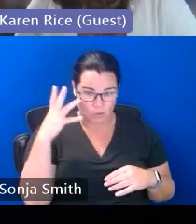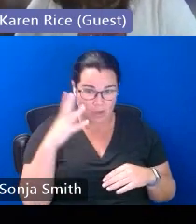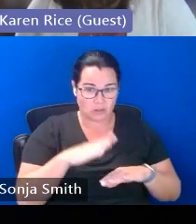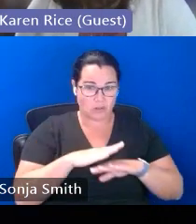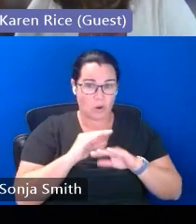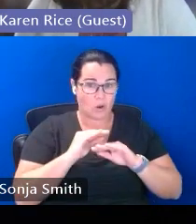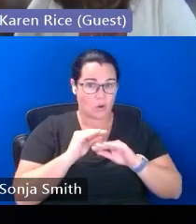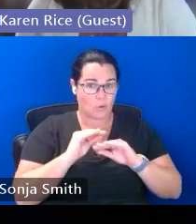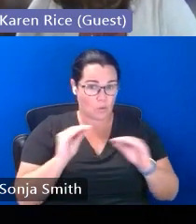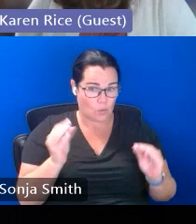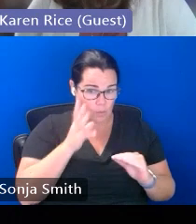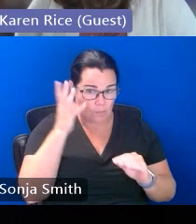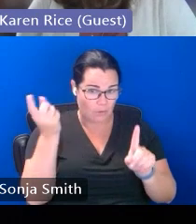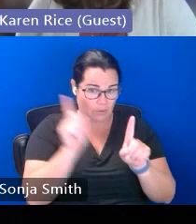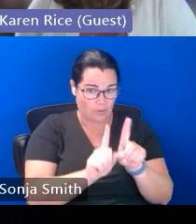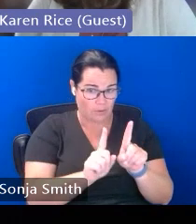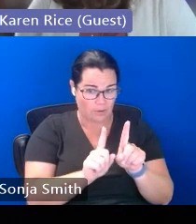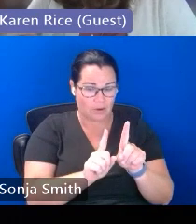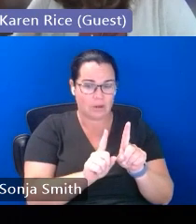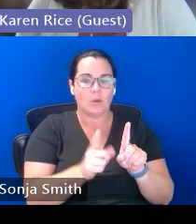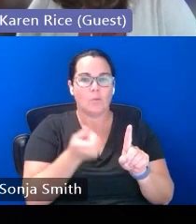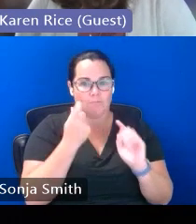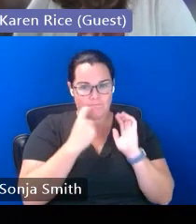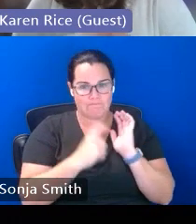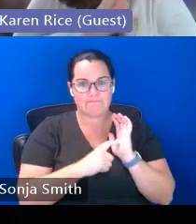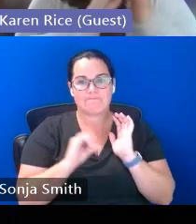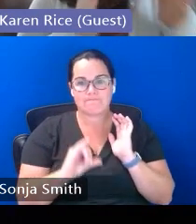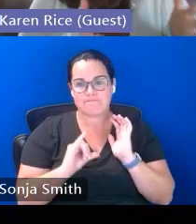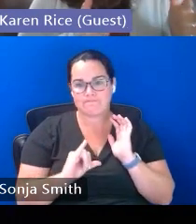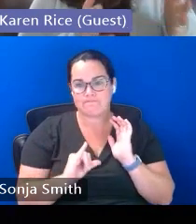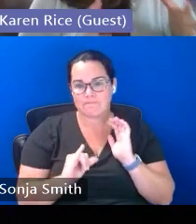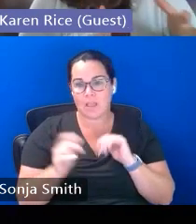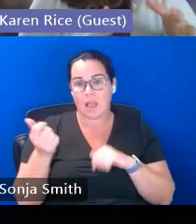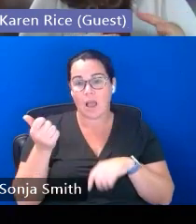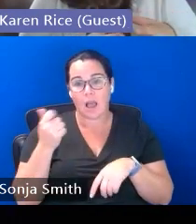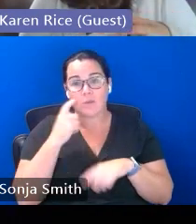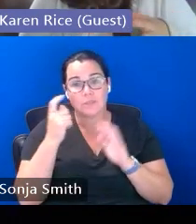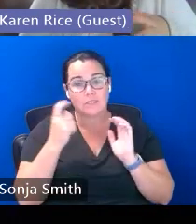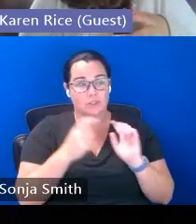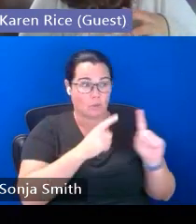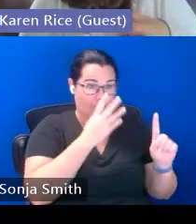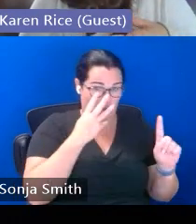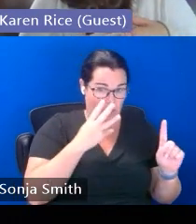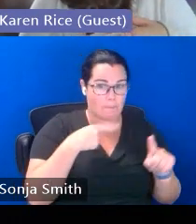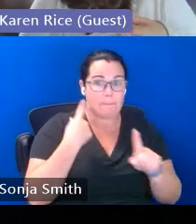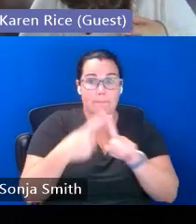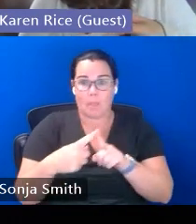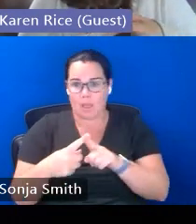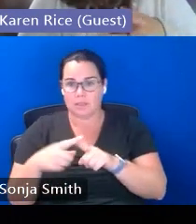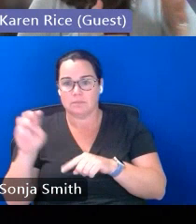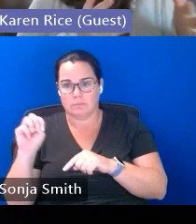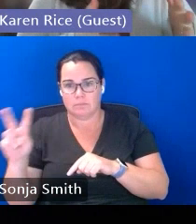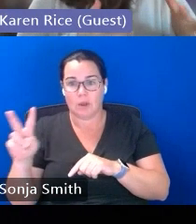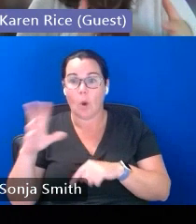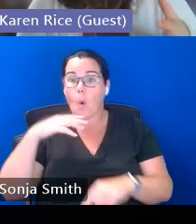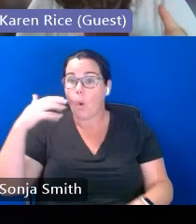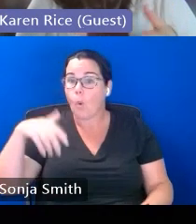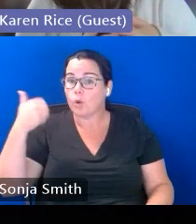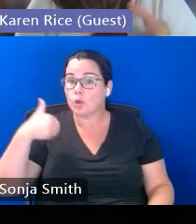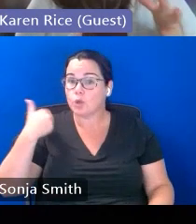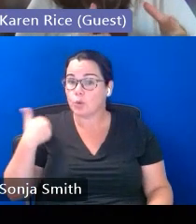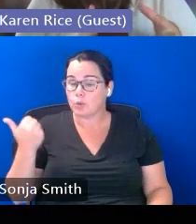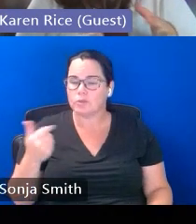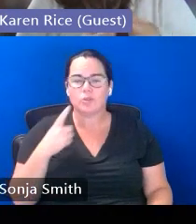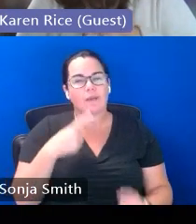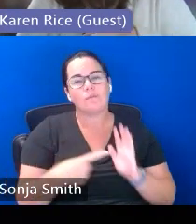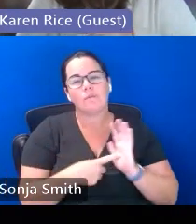seeing an increase of unaccompanied youth under mckinney-bento because many of those older youth that are coming to the u.s so i'm talking like